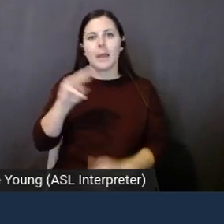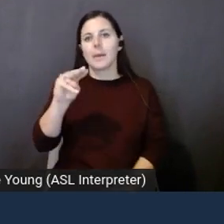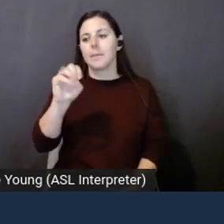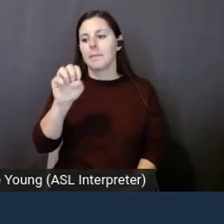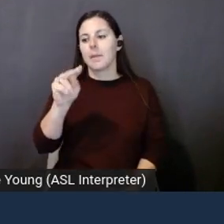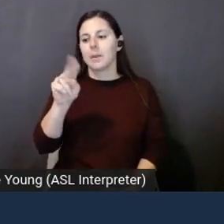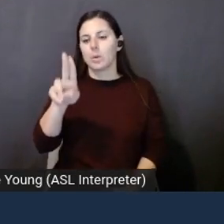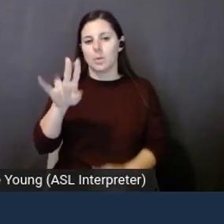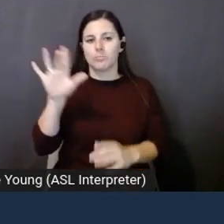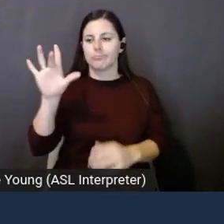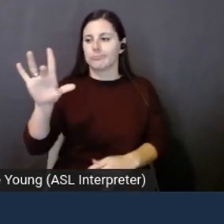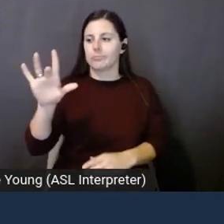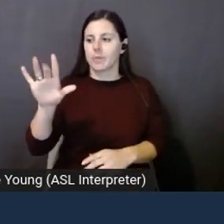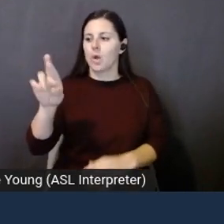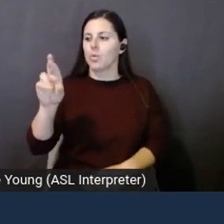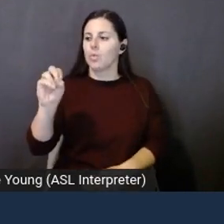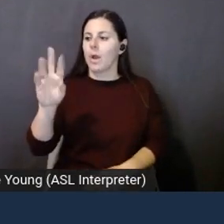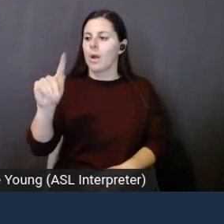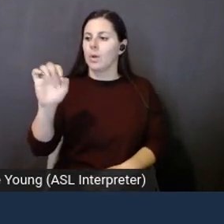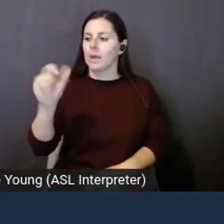routing, contact flows.